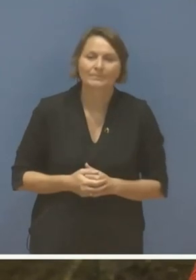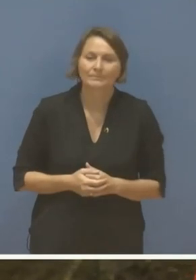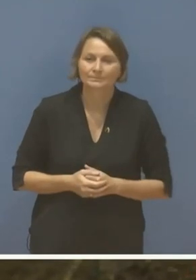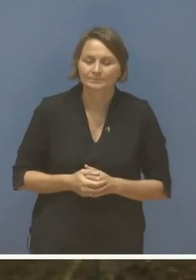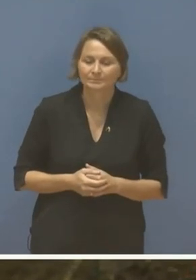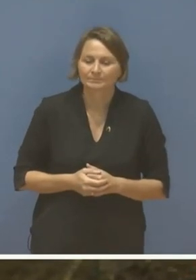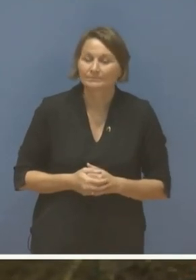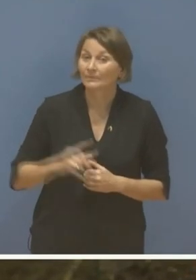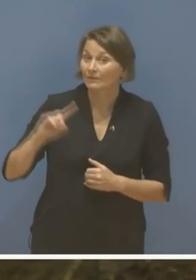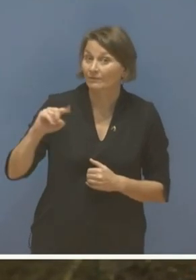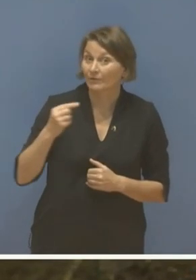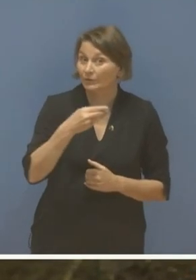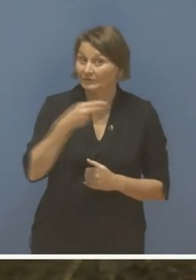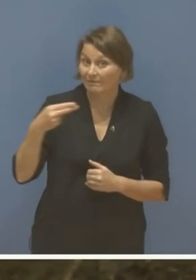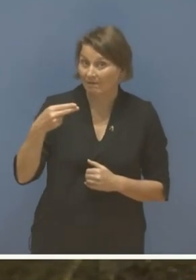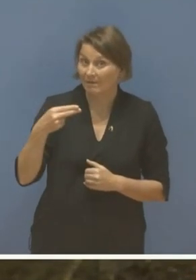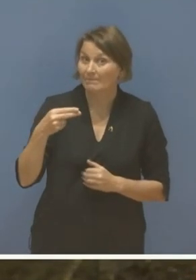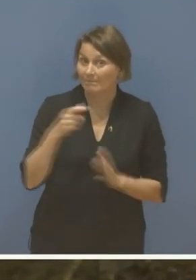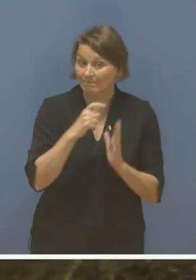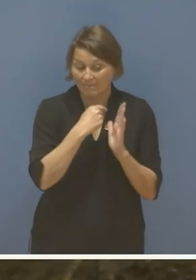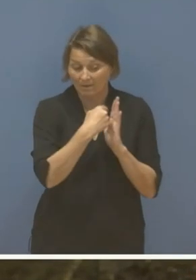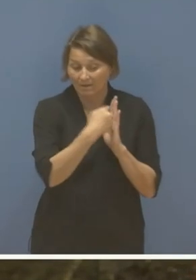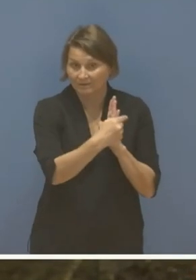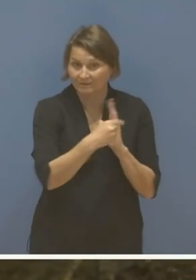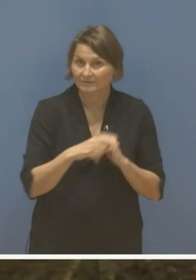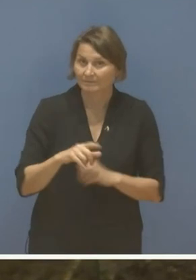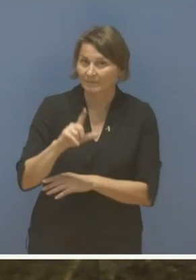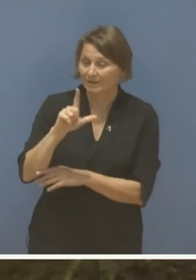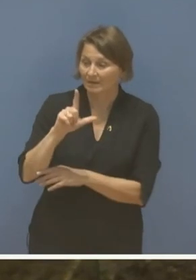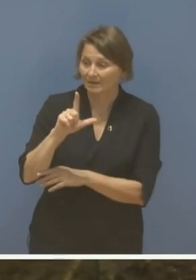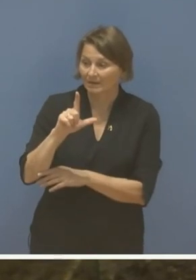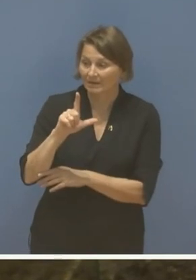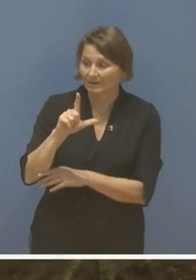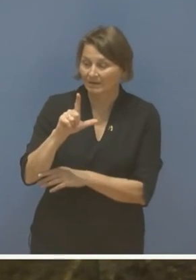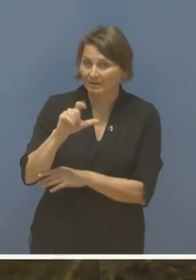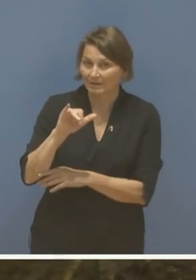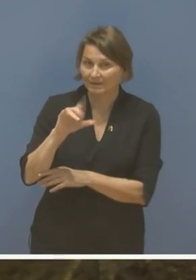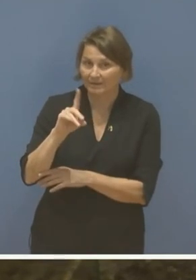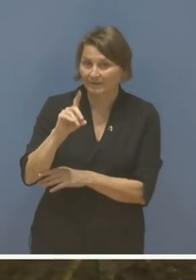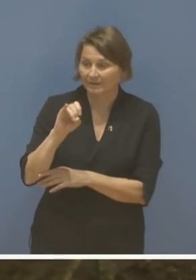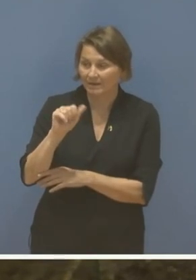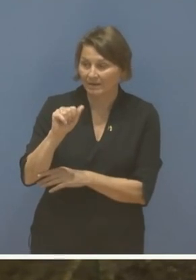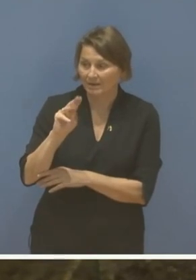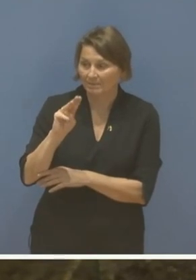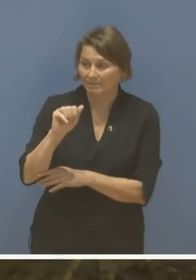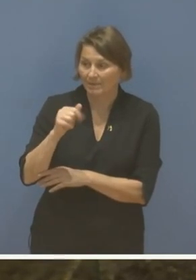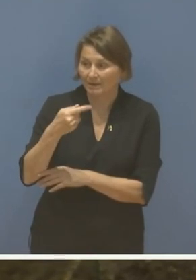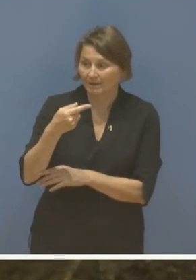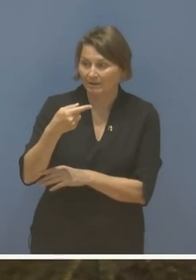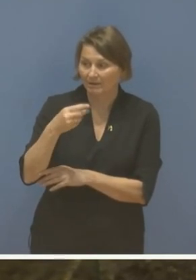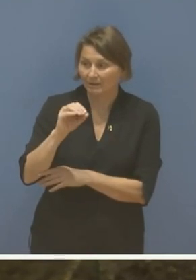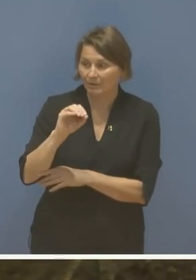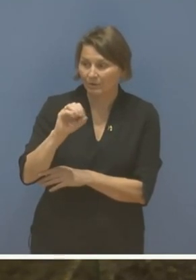The first speaker in our list is Lydia Magassian, Assembly